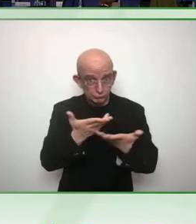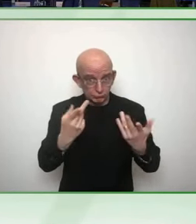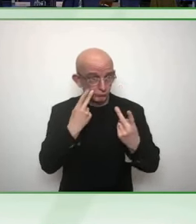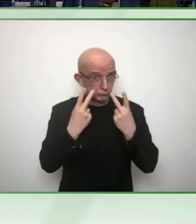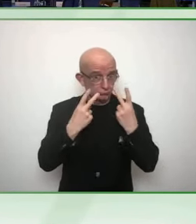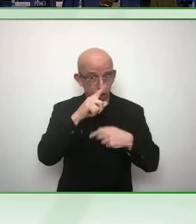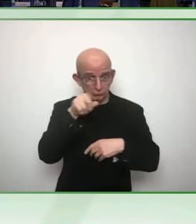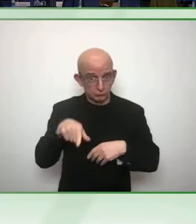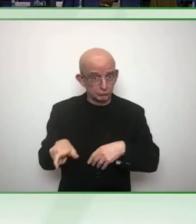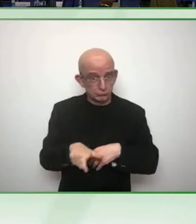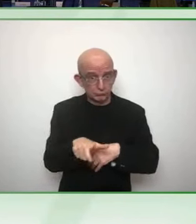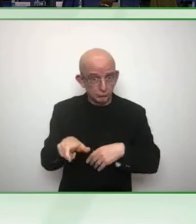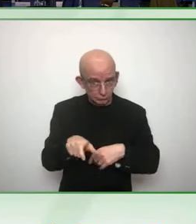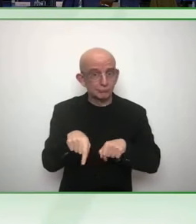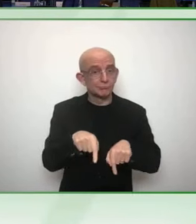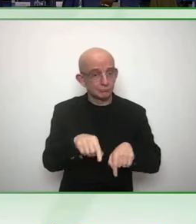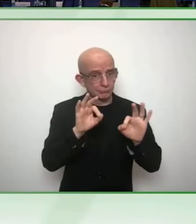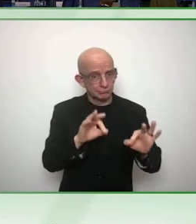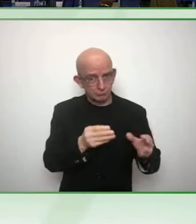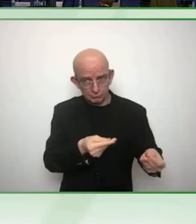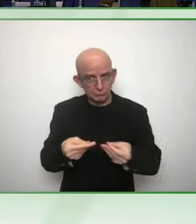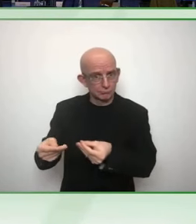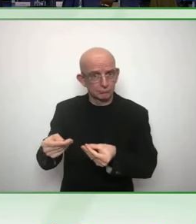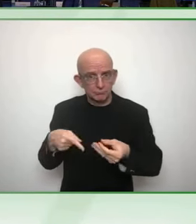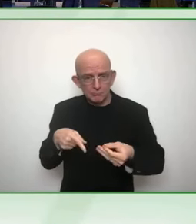myself. And then, is it clear?